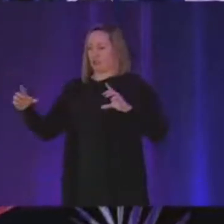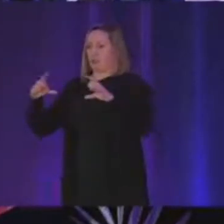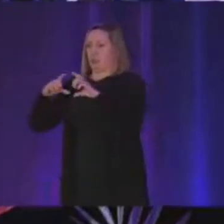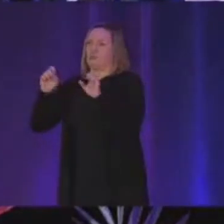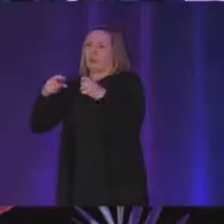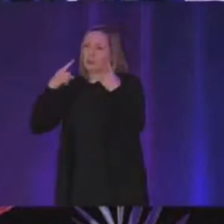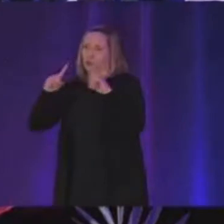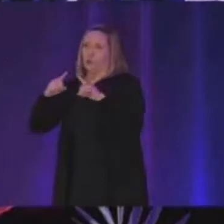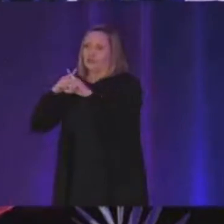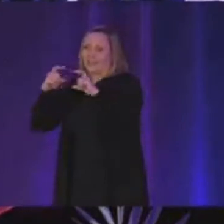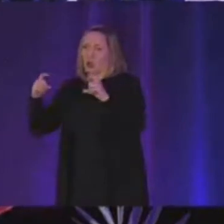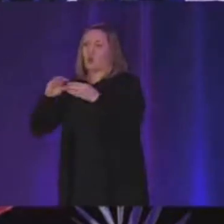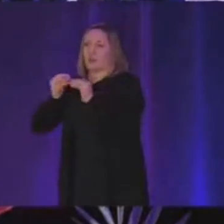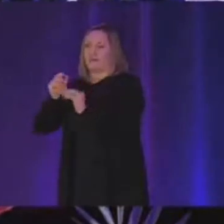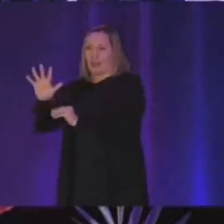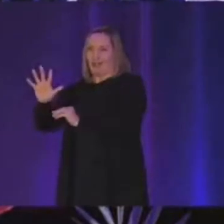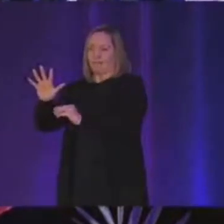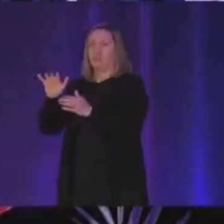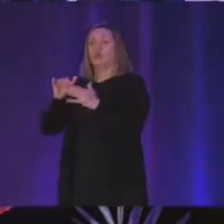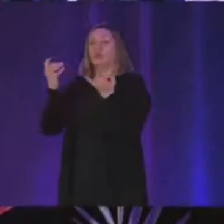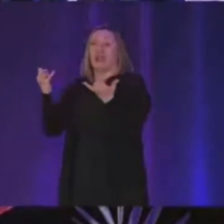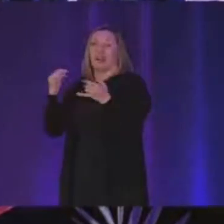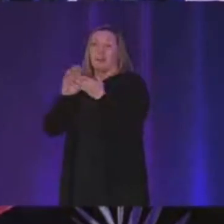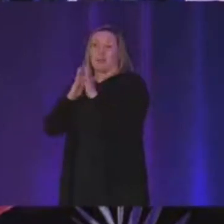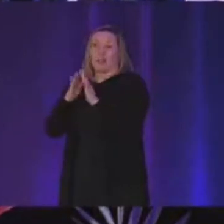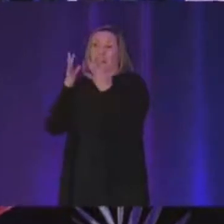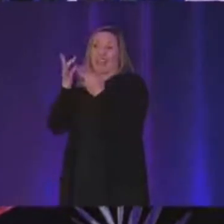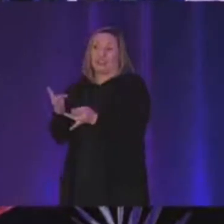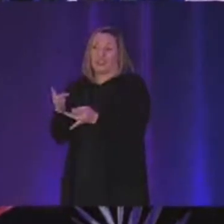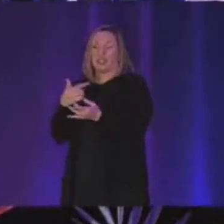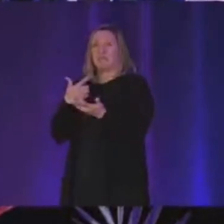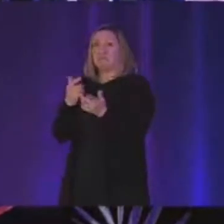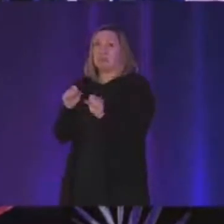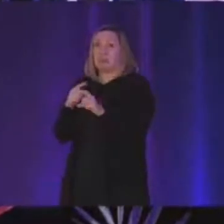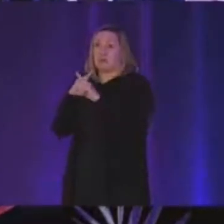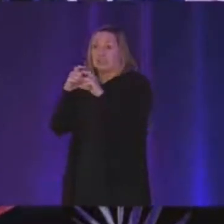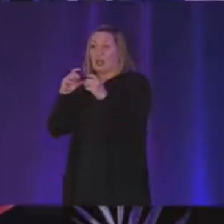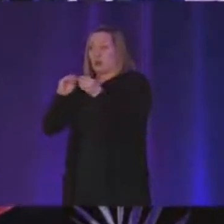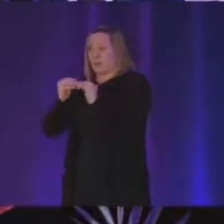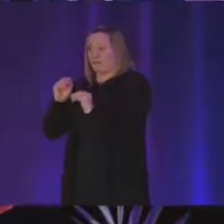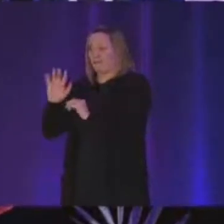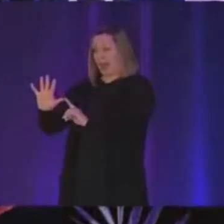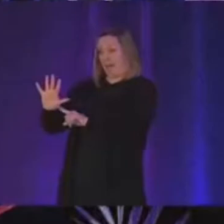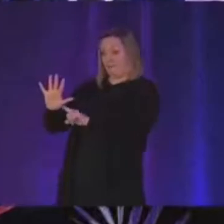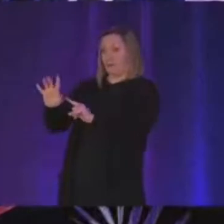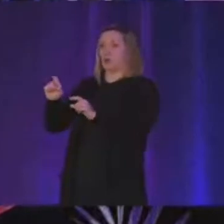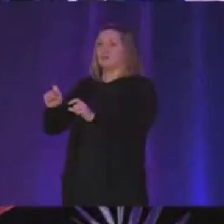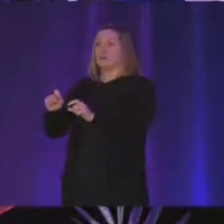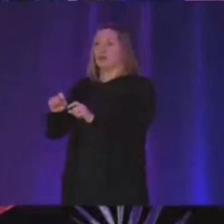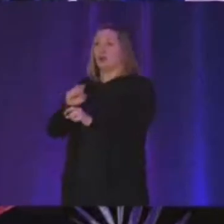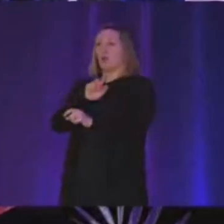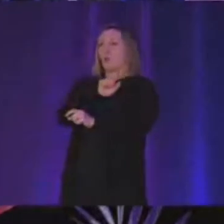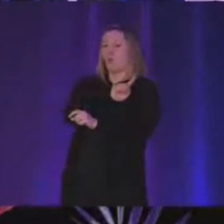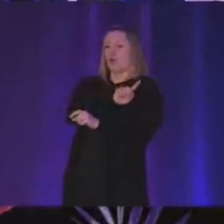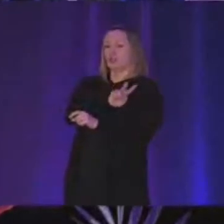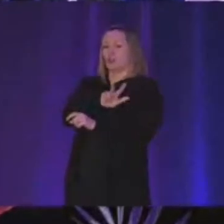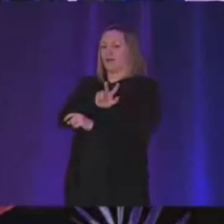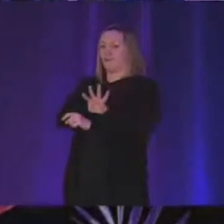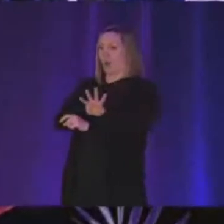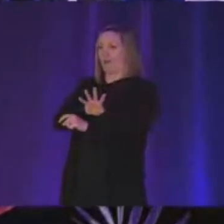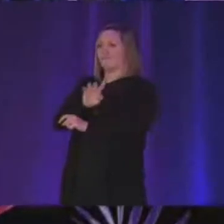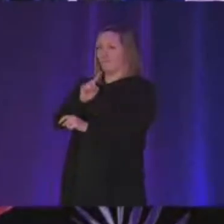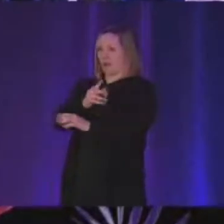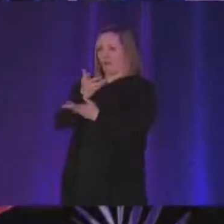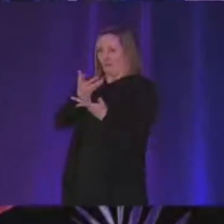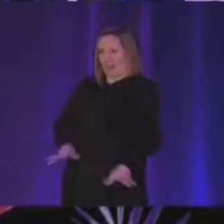uh this starts getting interesting uh so that like in order to decode frame number five you need to have like one two three four and